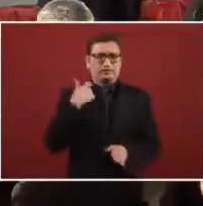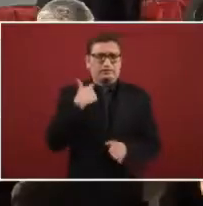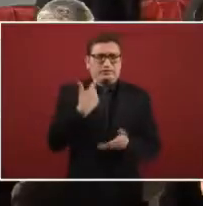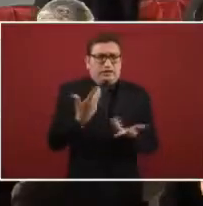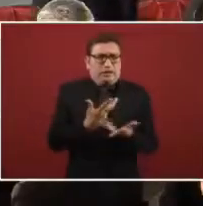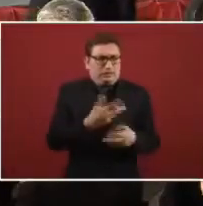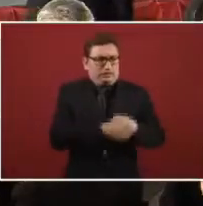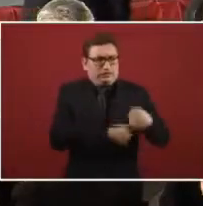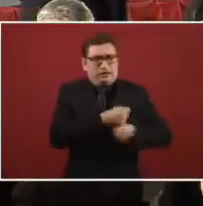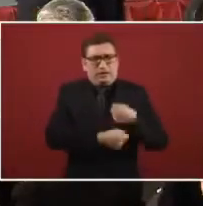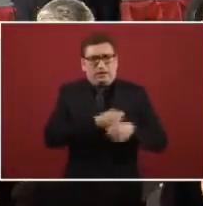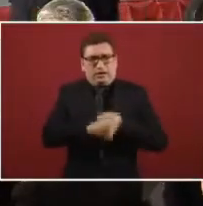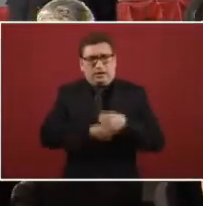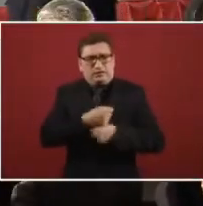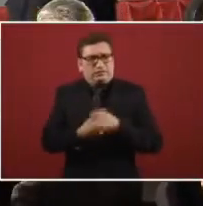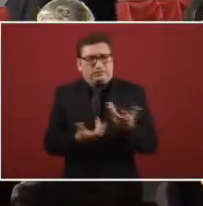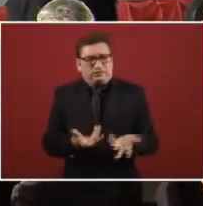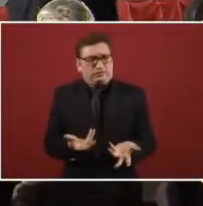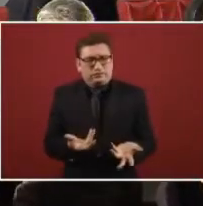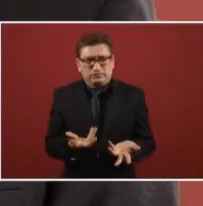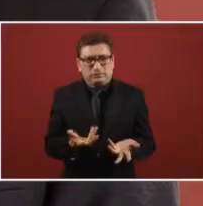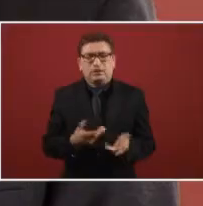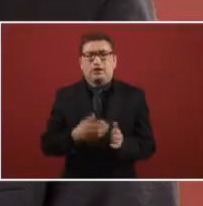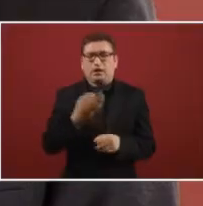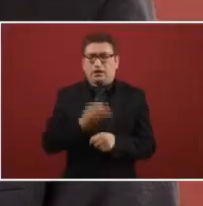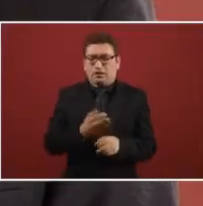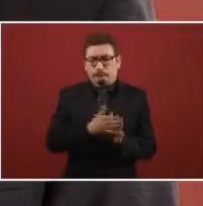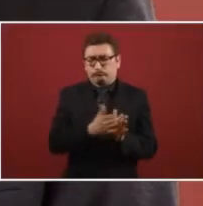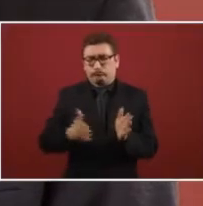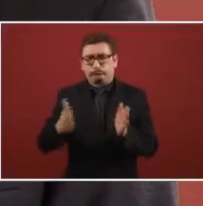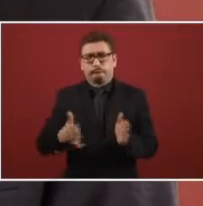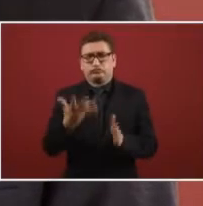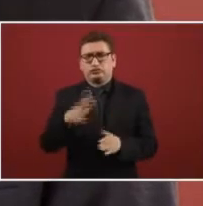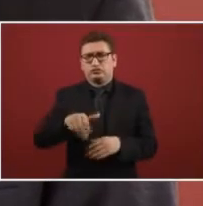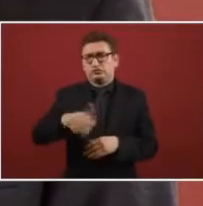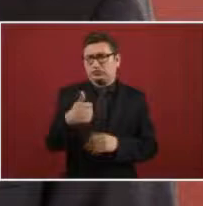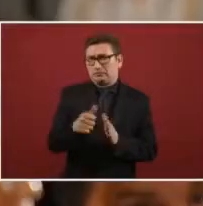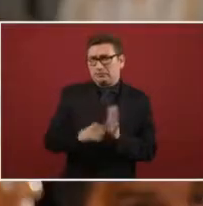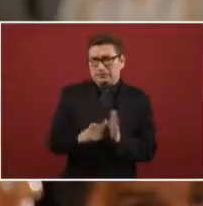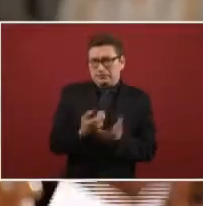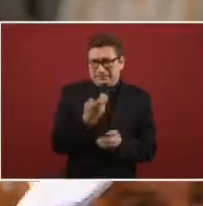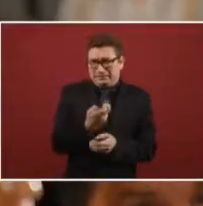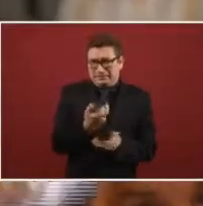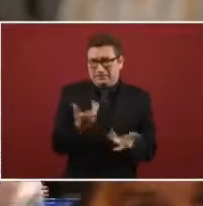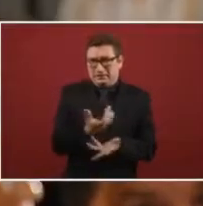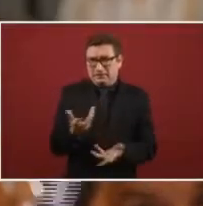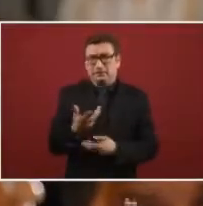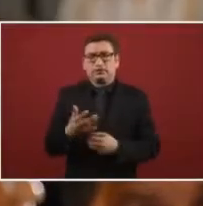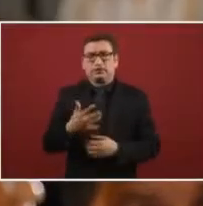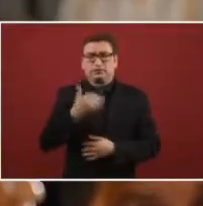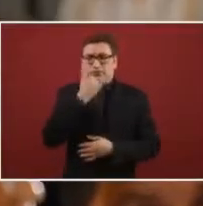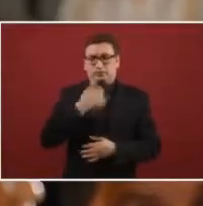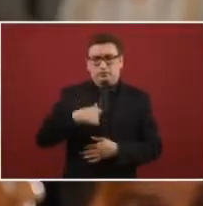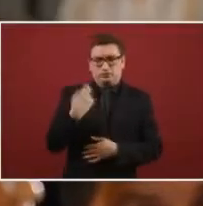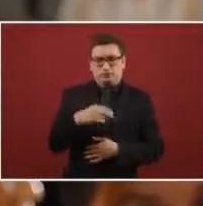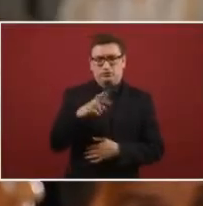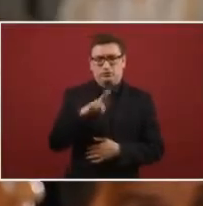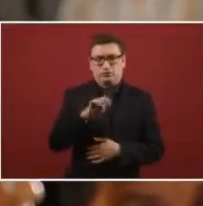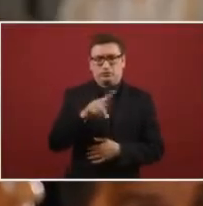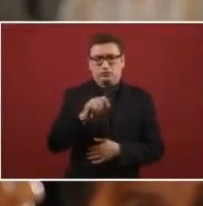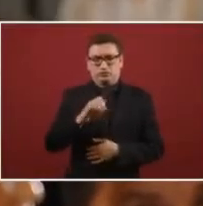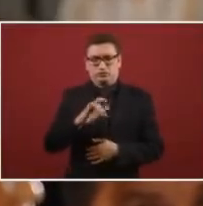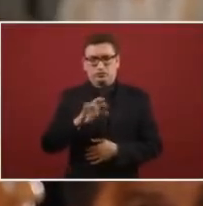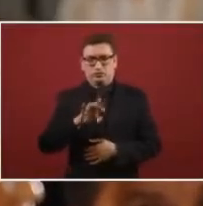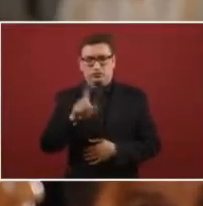past years for decades if this is possible to do in 10 or 11 months and I forgot to present